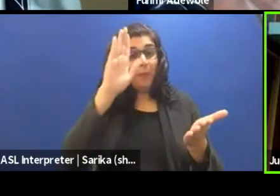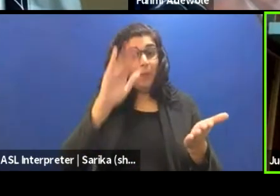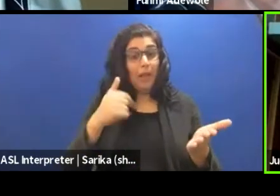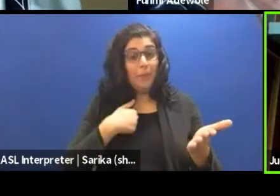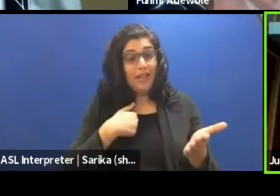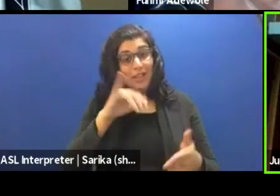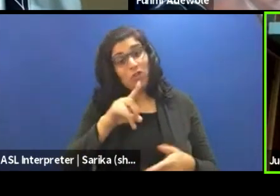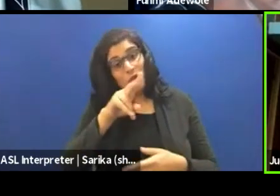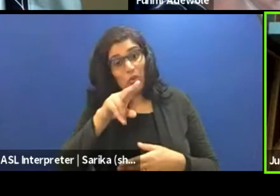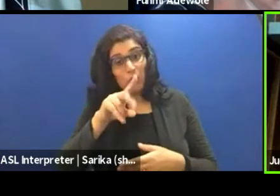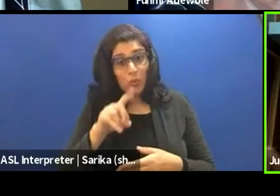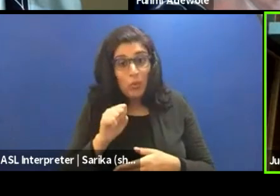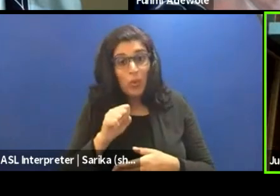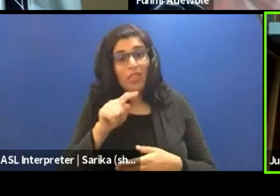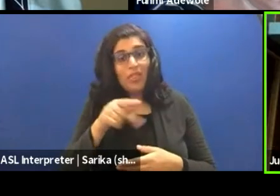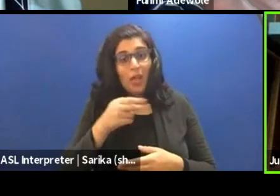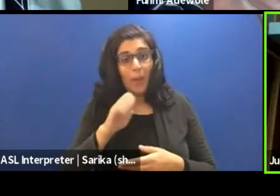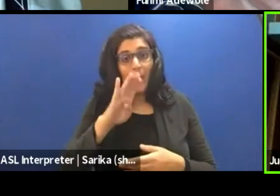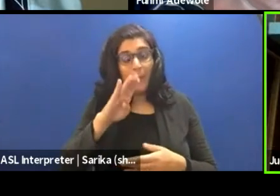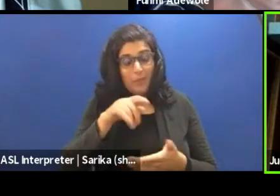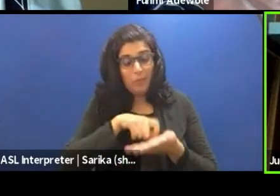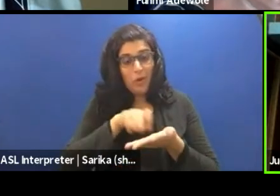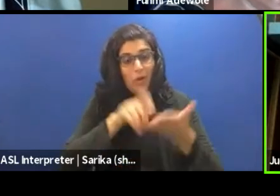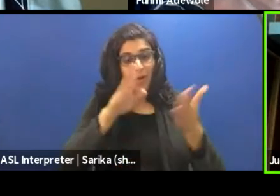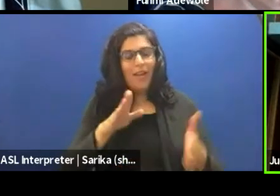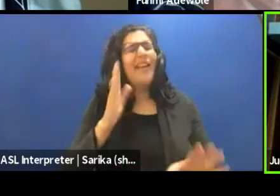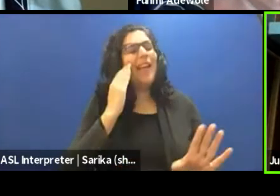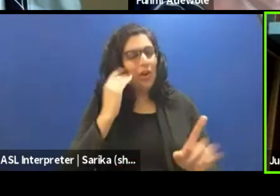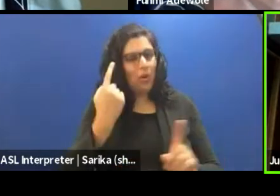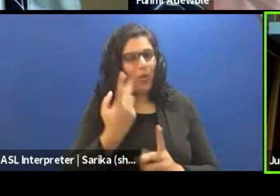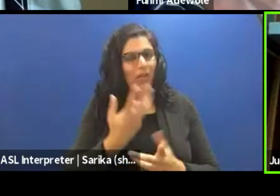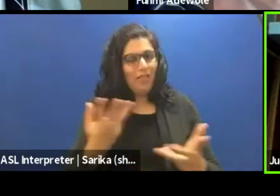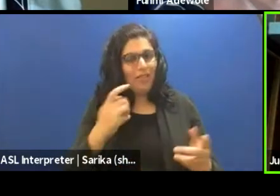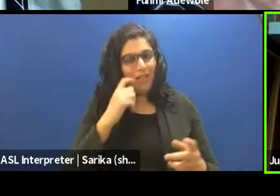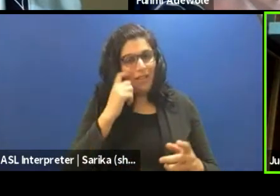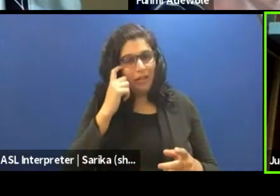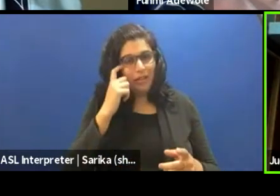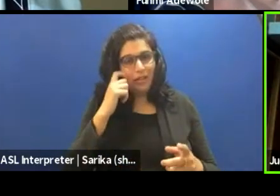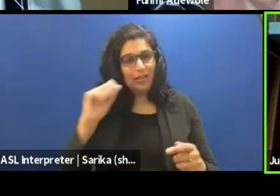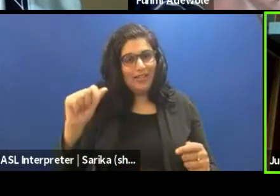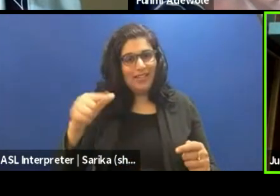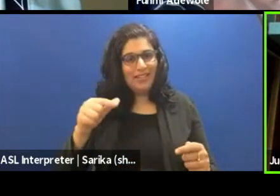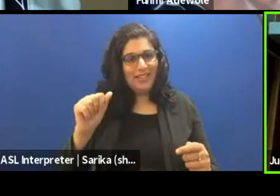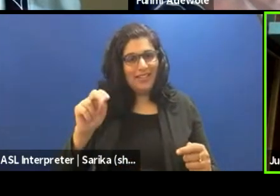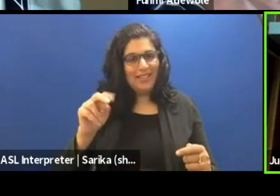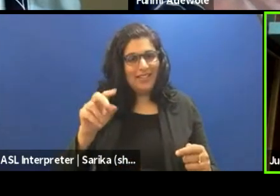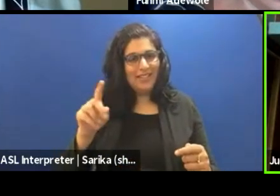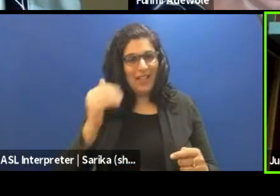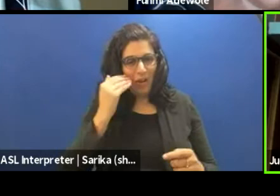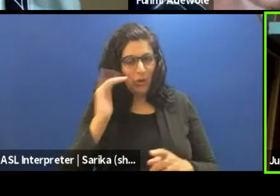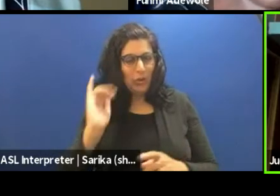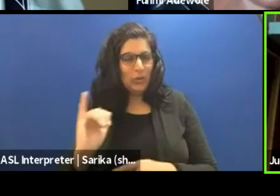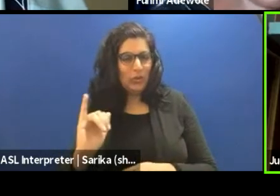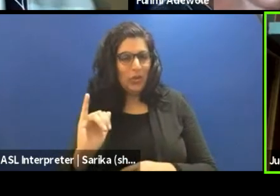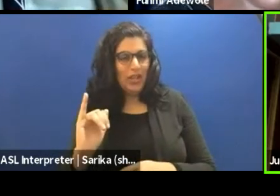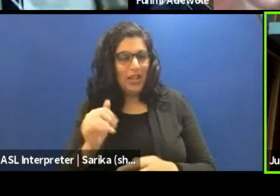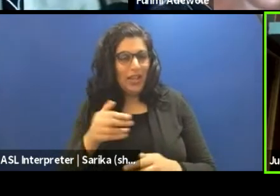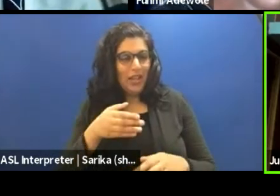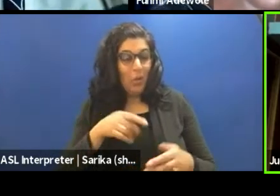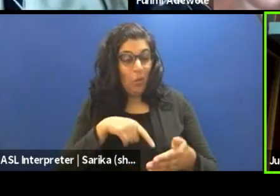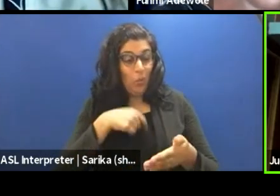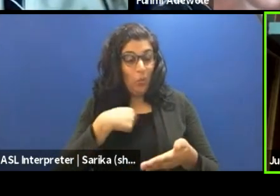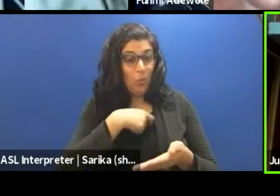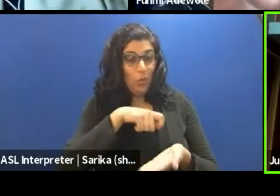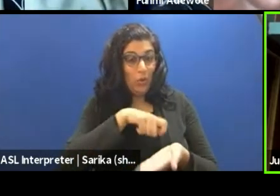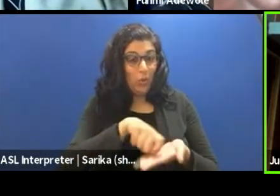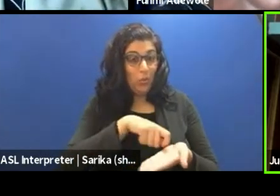there's Jude, the playwright. And I know one thing about being a playwright, which I'm sure again, again, knows is that the minute we write and the